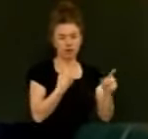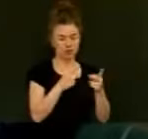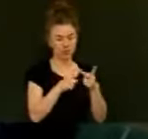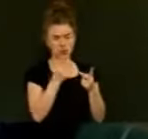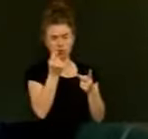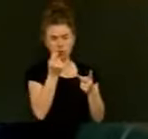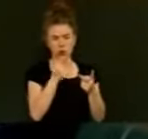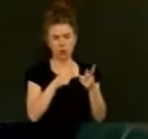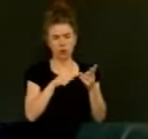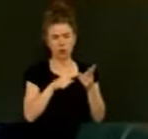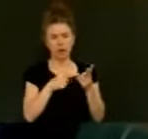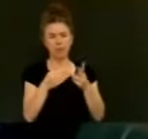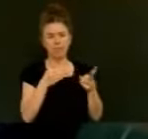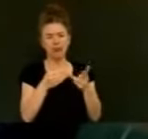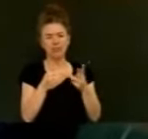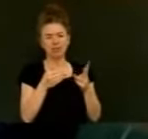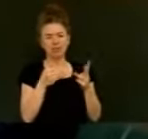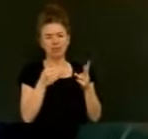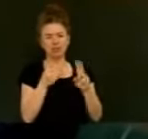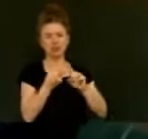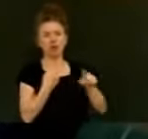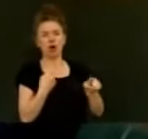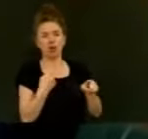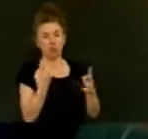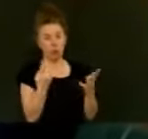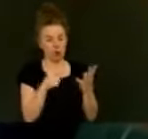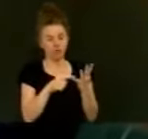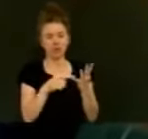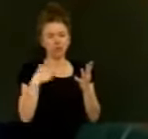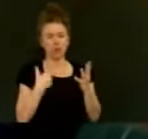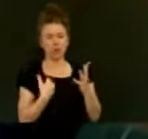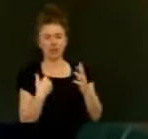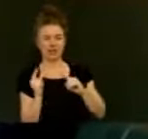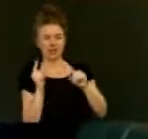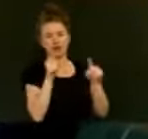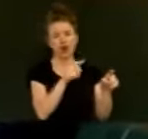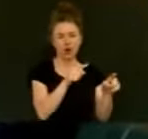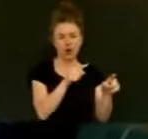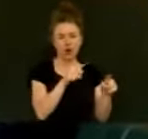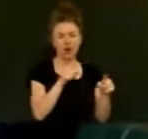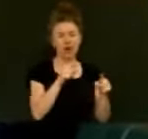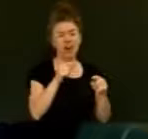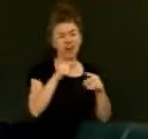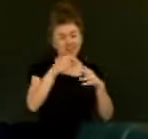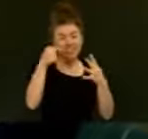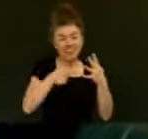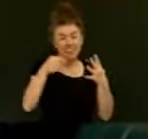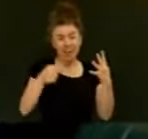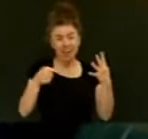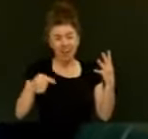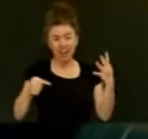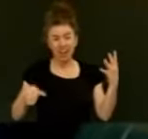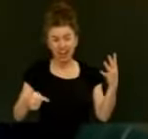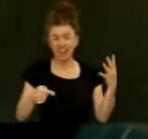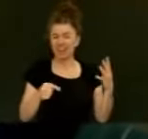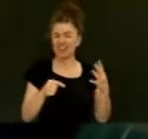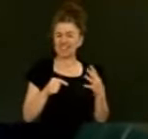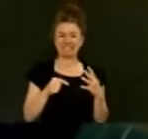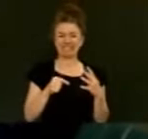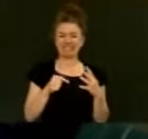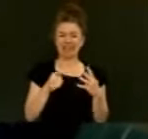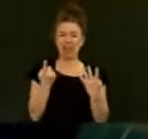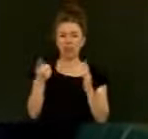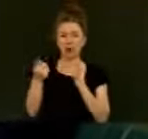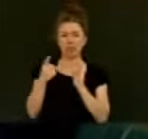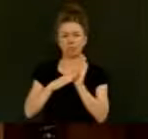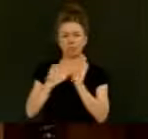a managed response or no attendance required. I would go into the detail of them, but then I'd have Mr Robertson screaming at me